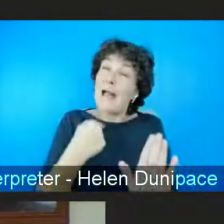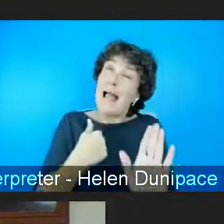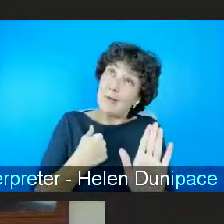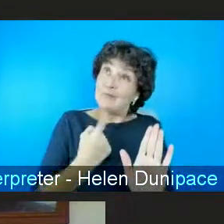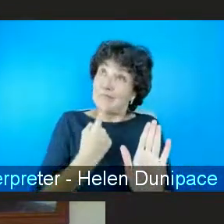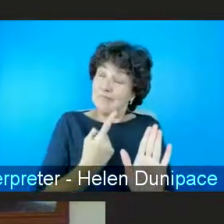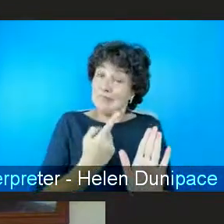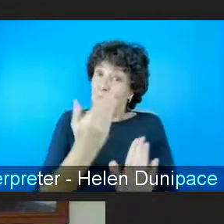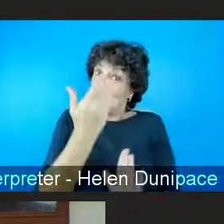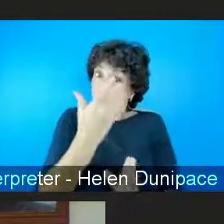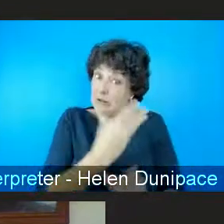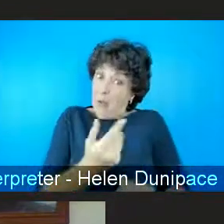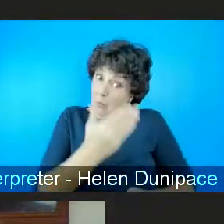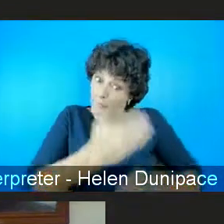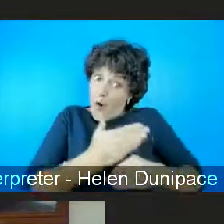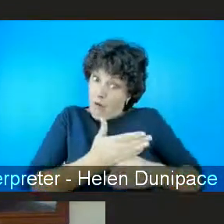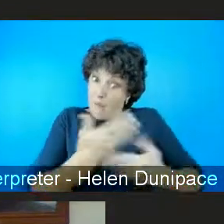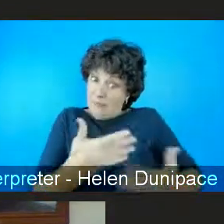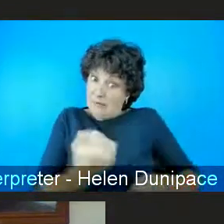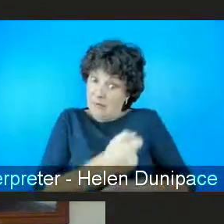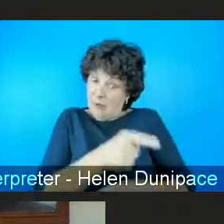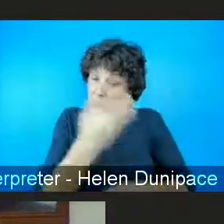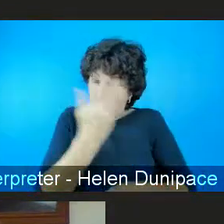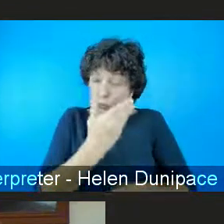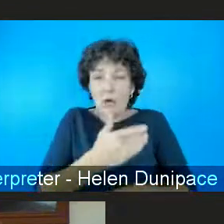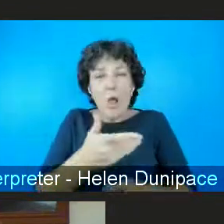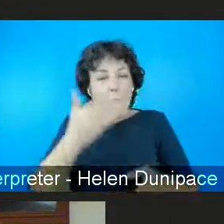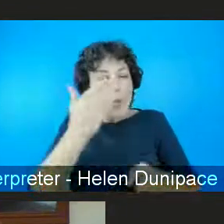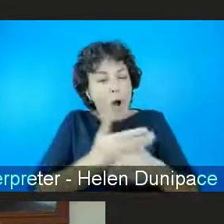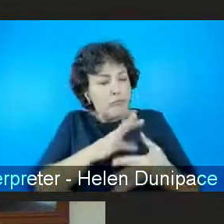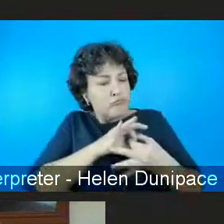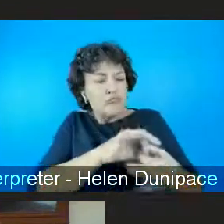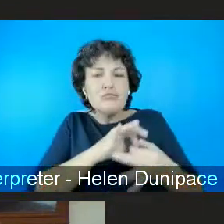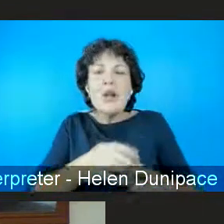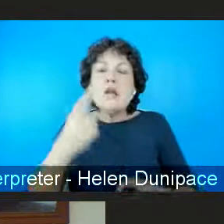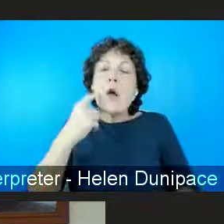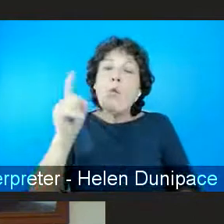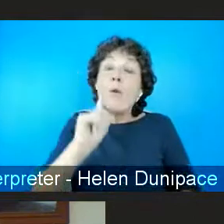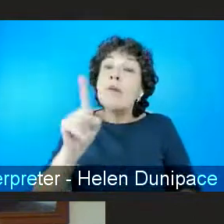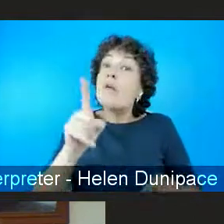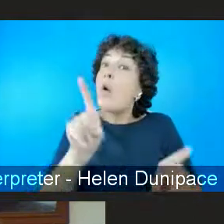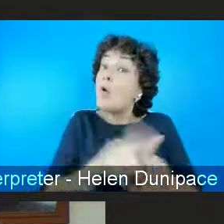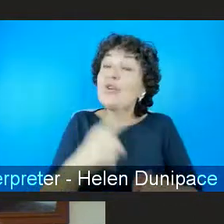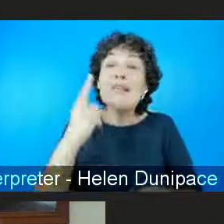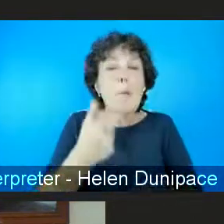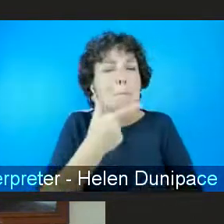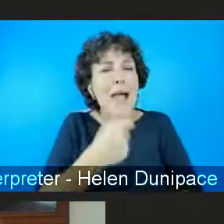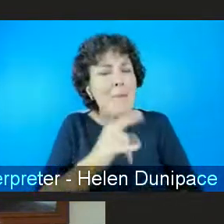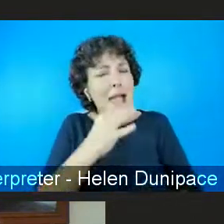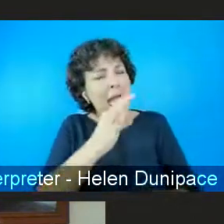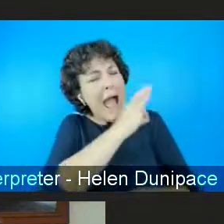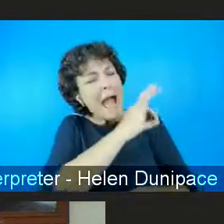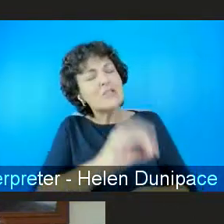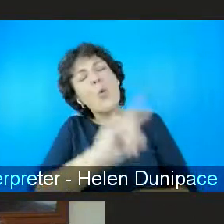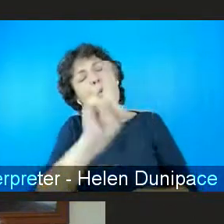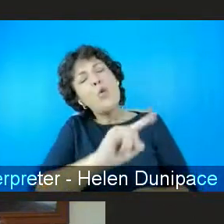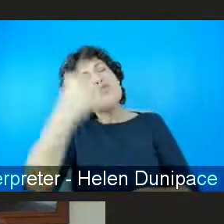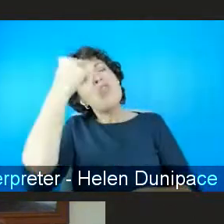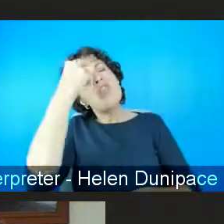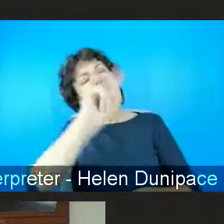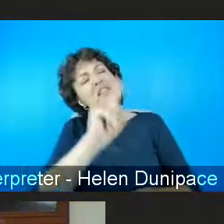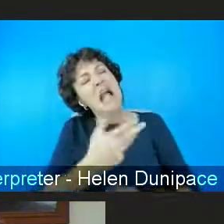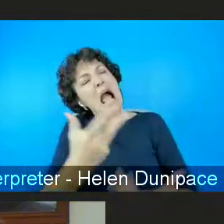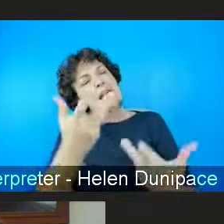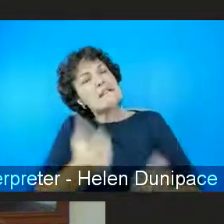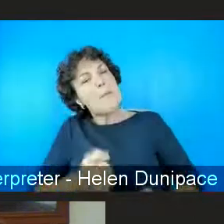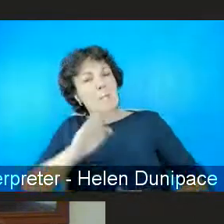schools has been um working with young women and young men to ask them what kinds of things are acceptable and and